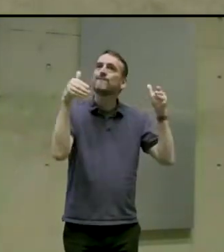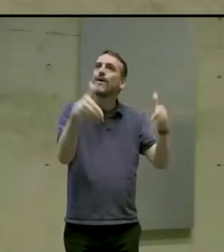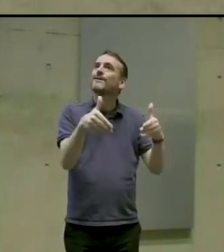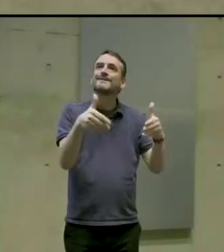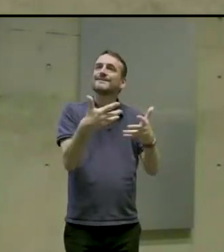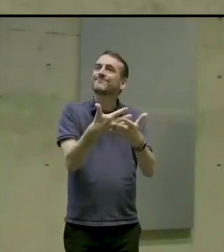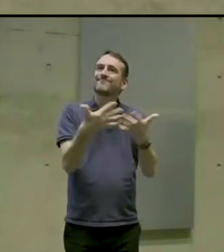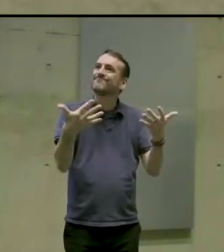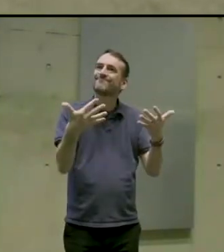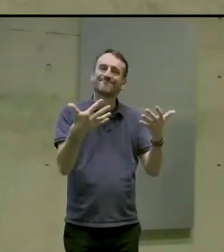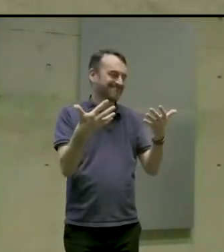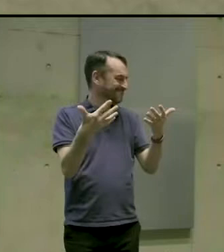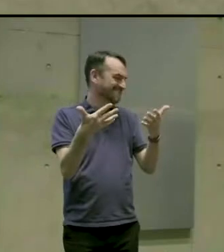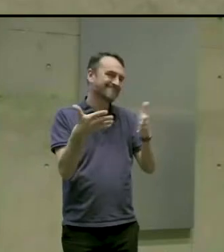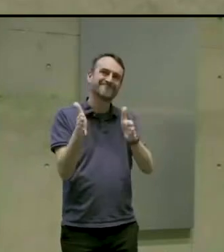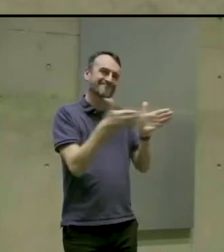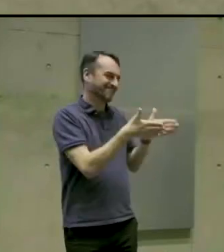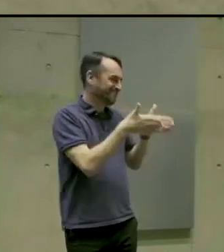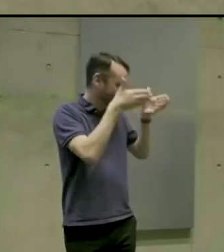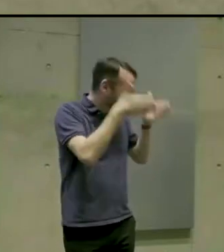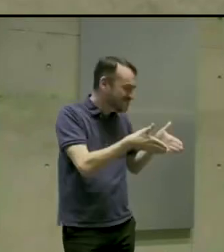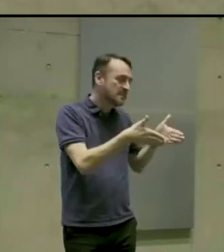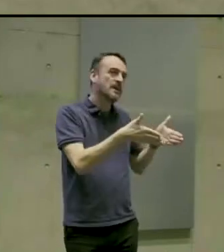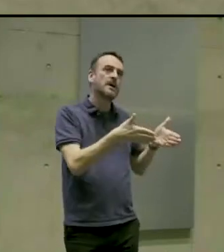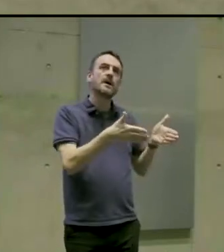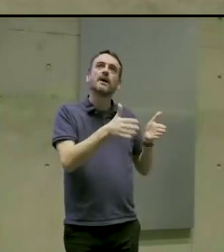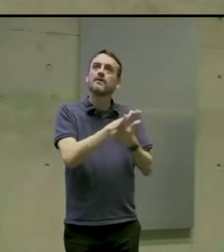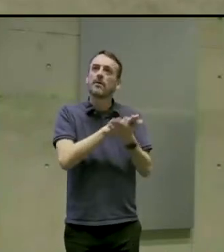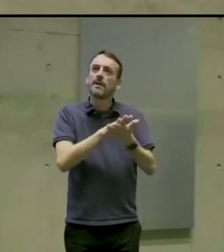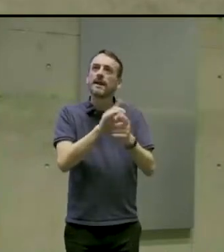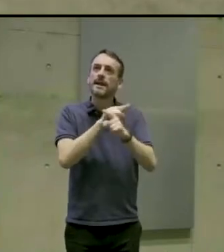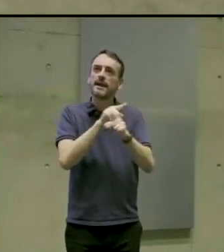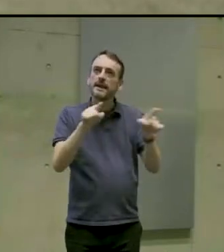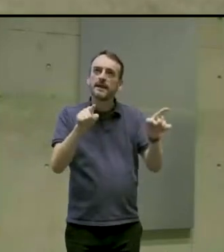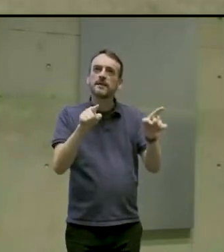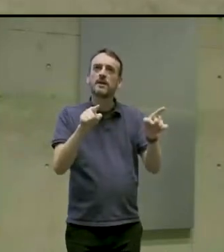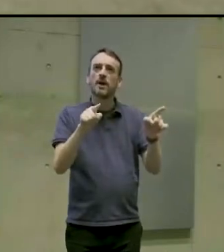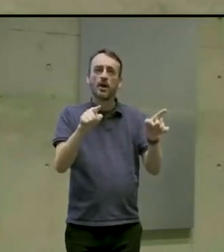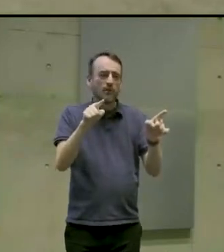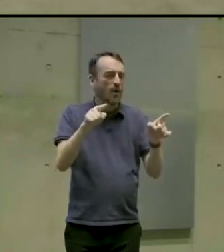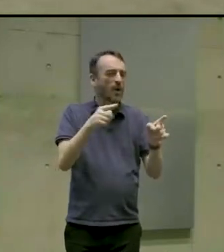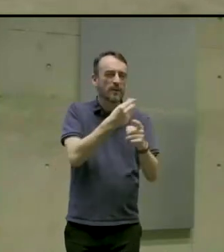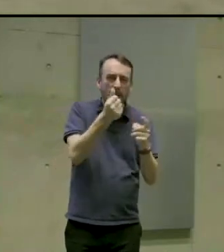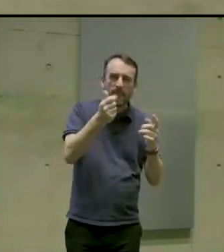that lack of time. There was some confusion and frustration with some barriers in the game.